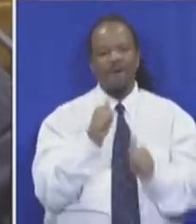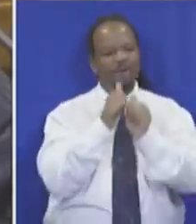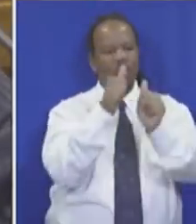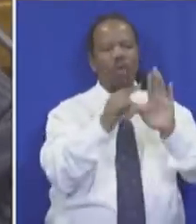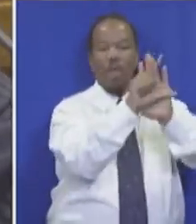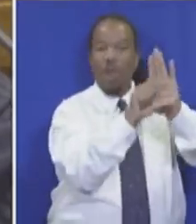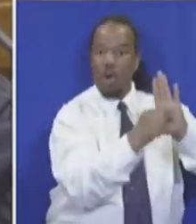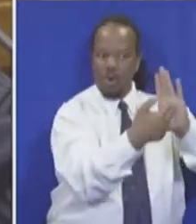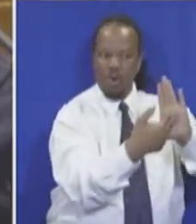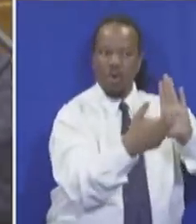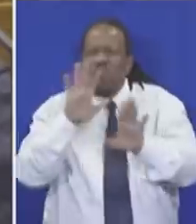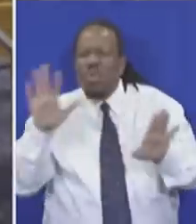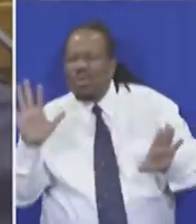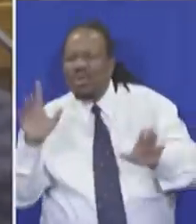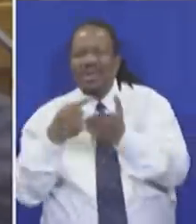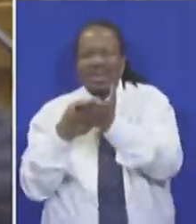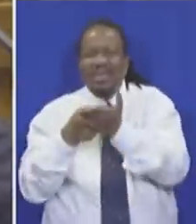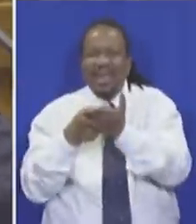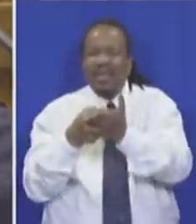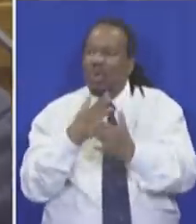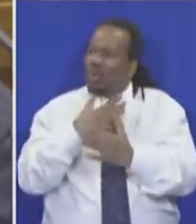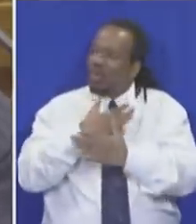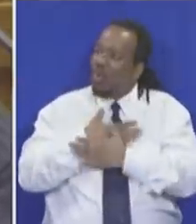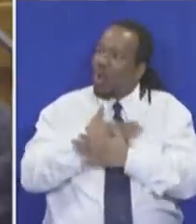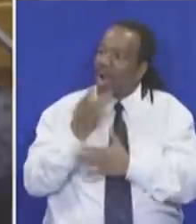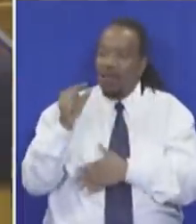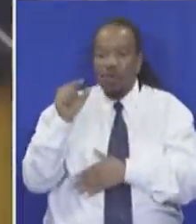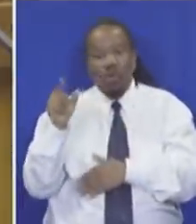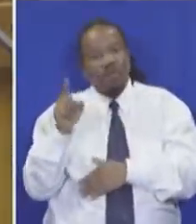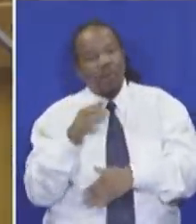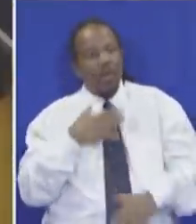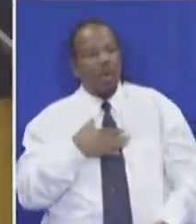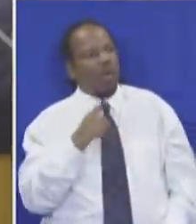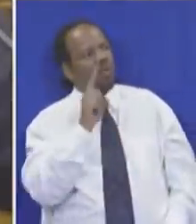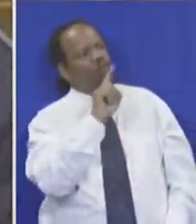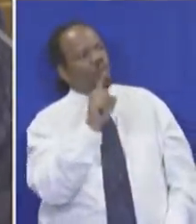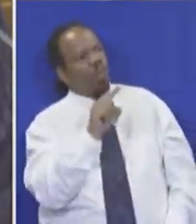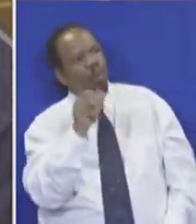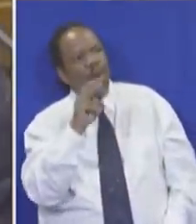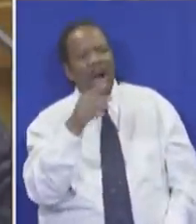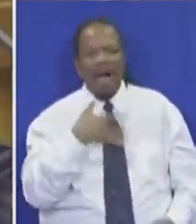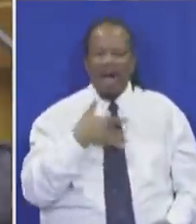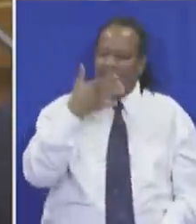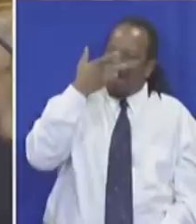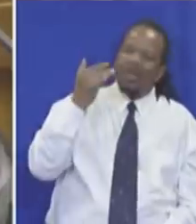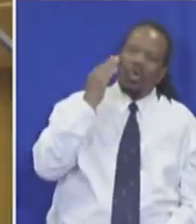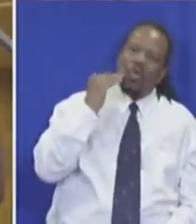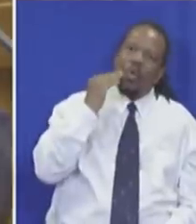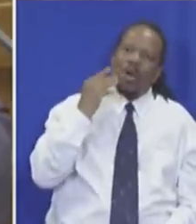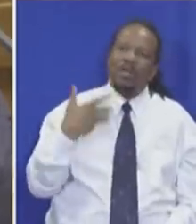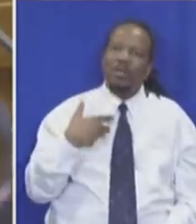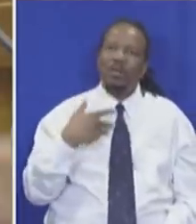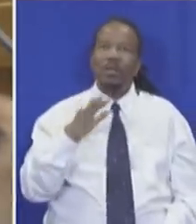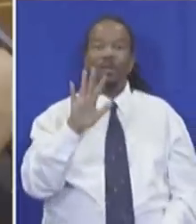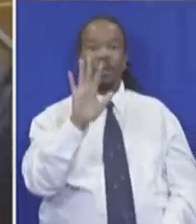within the constitution. You love it to come here to say, Zuma, here's the whites. I don't. I've got whites